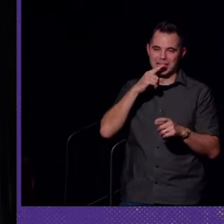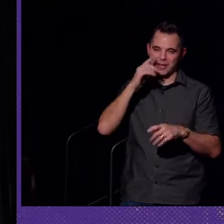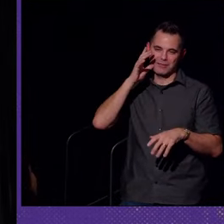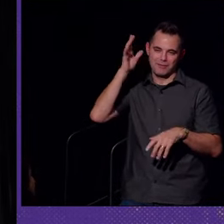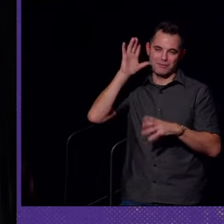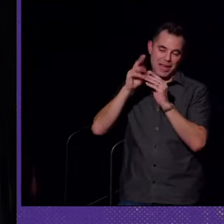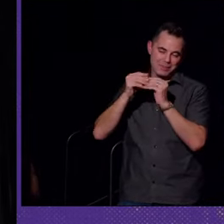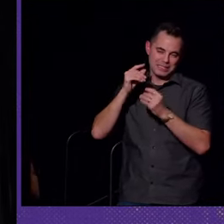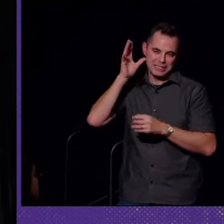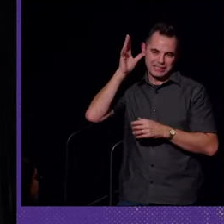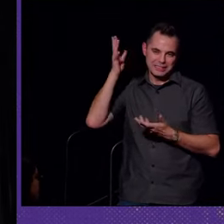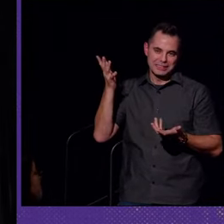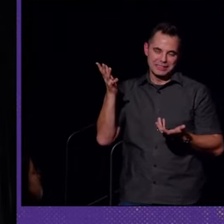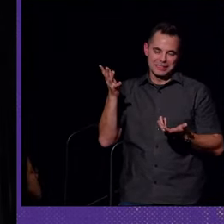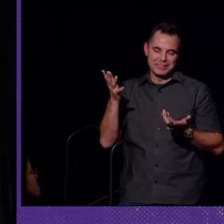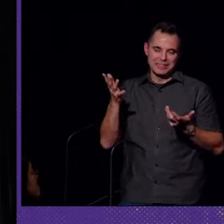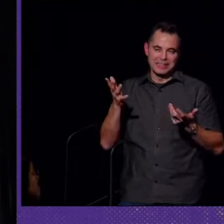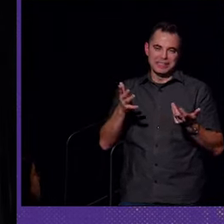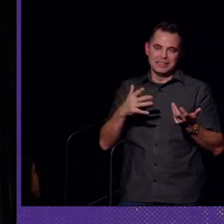families.